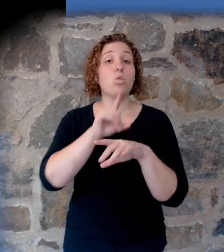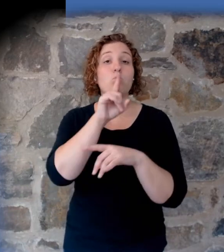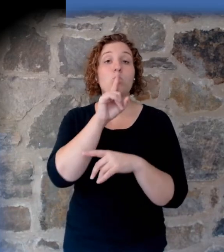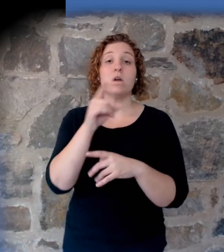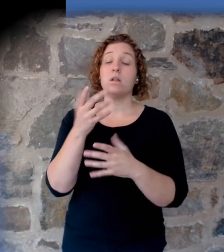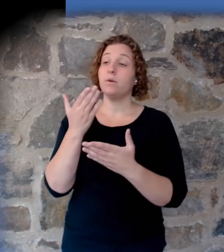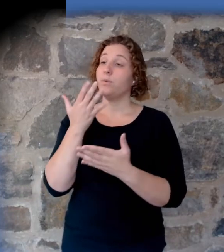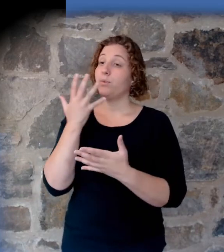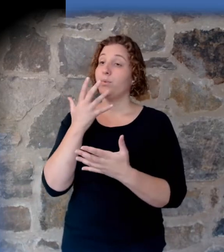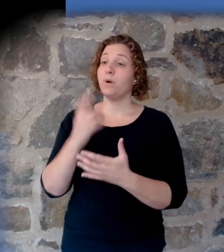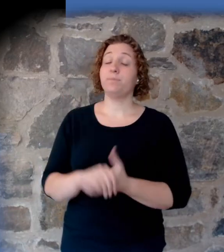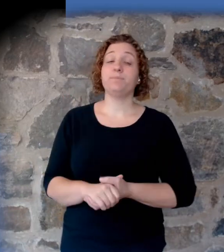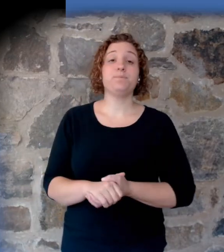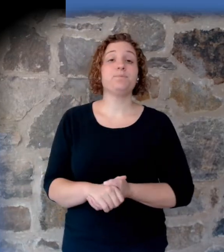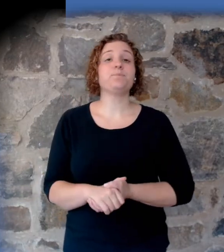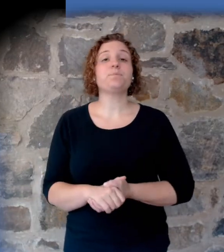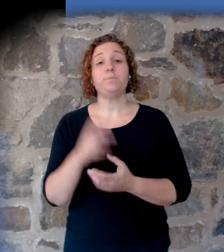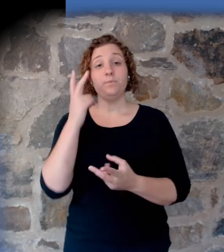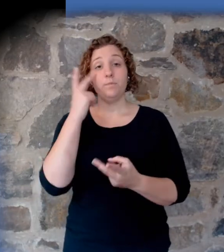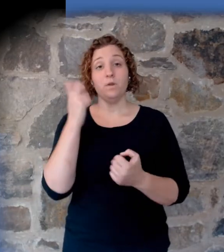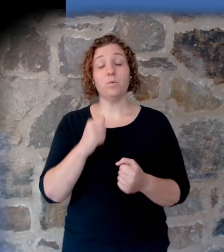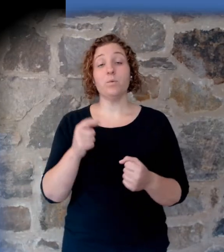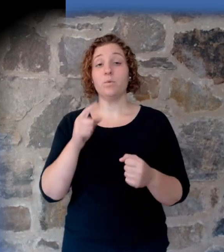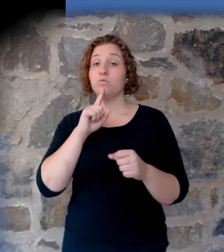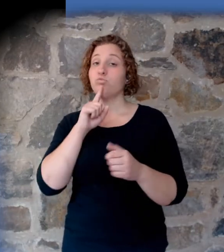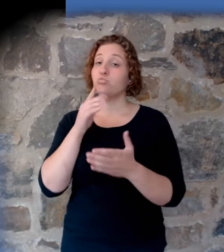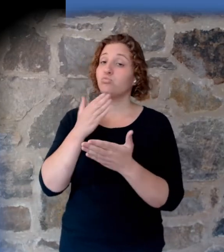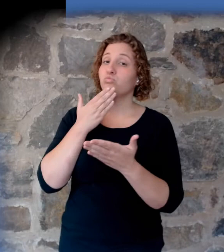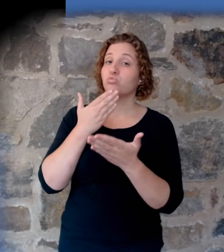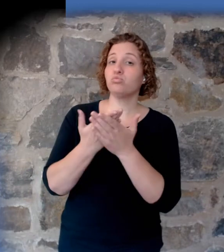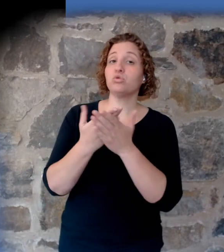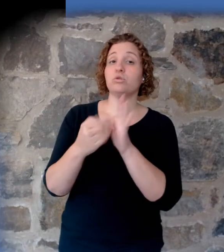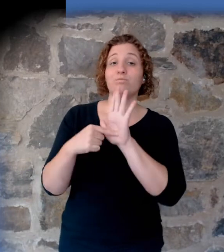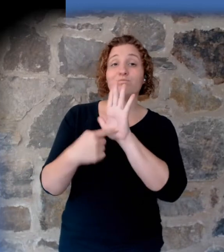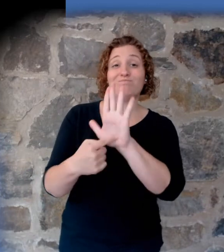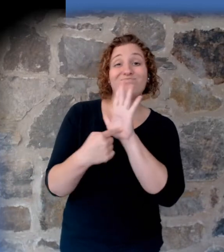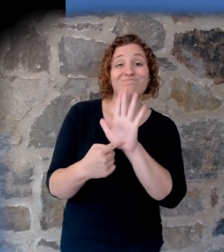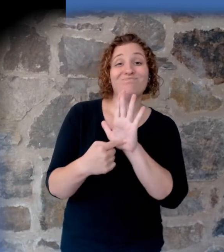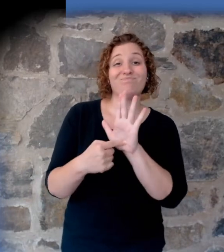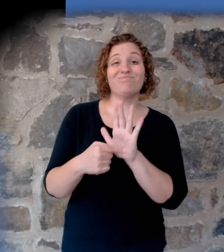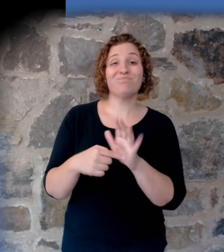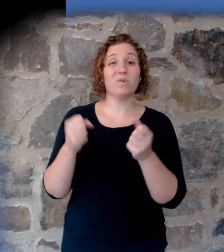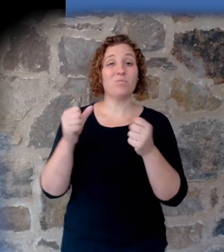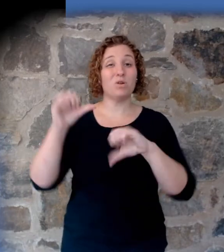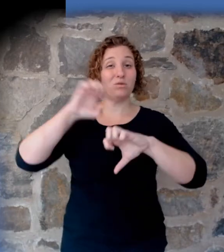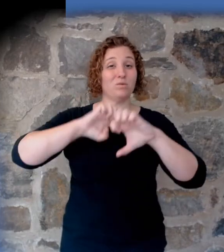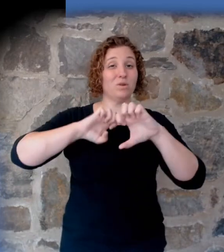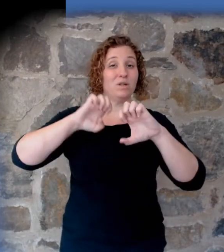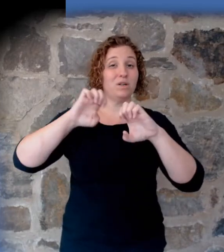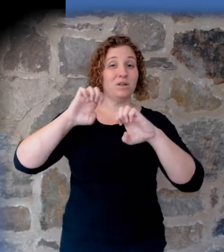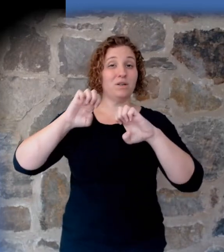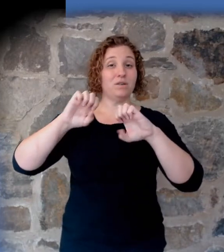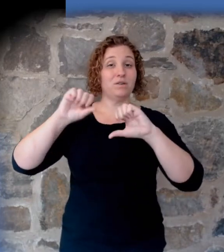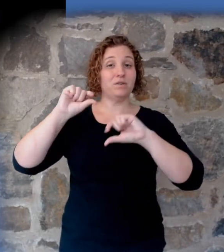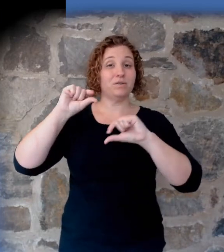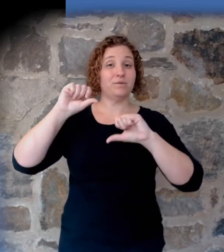So this is a strong exhibit for the fact that lots of geological work can be done in a very short time.